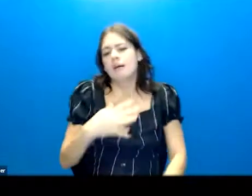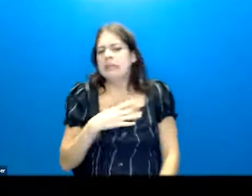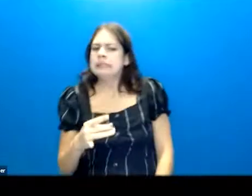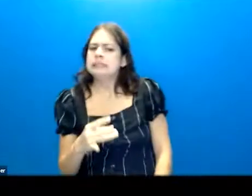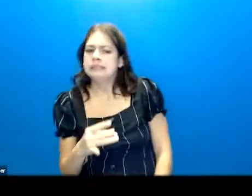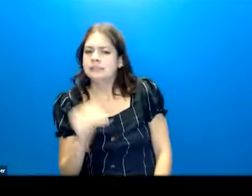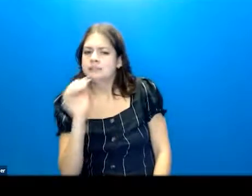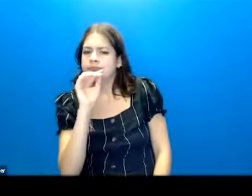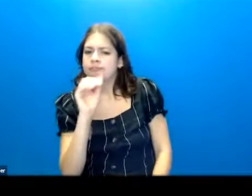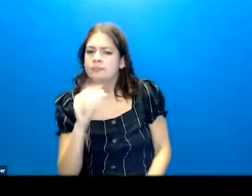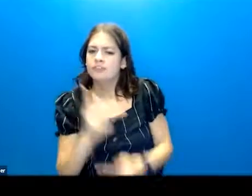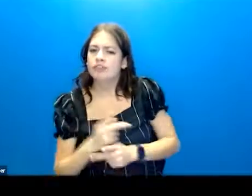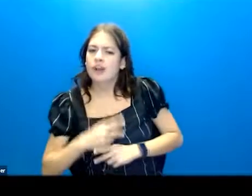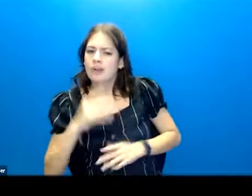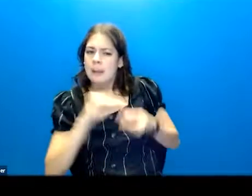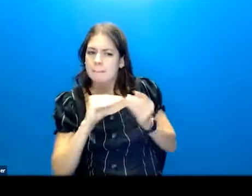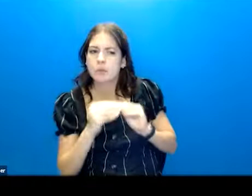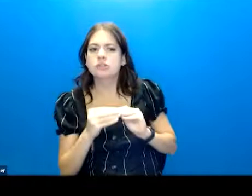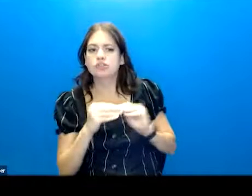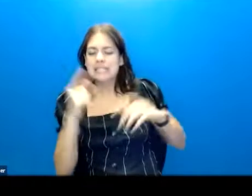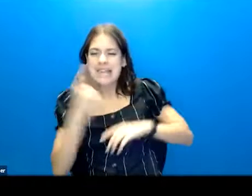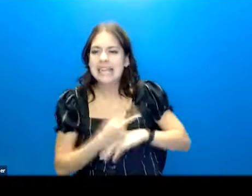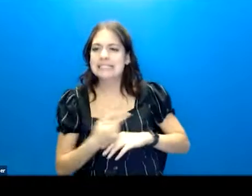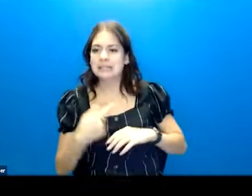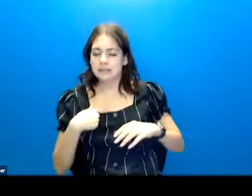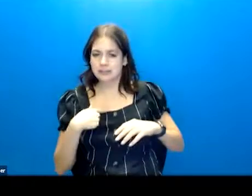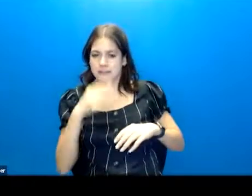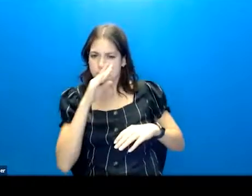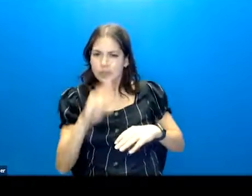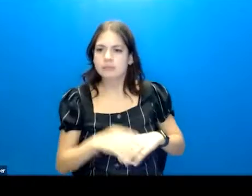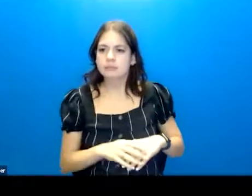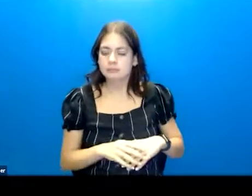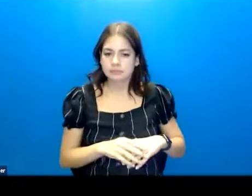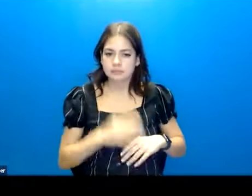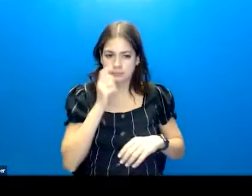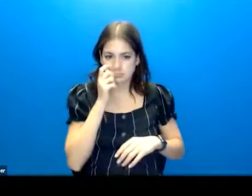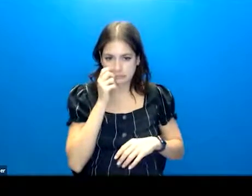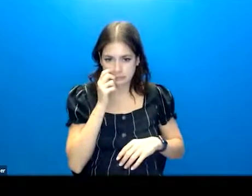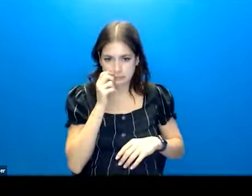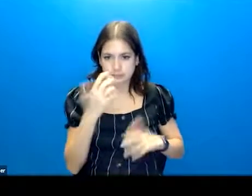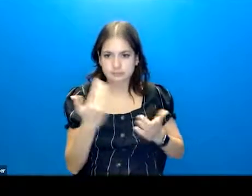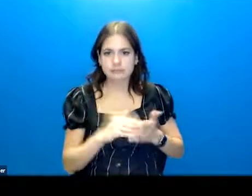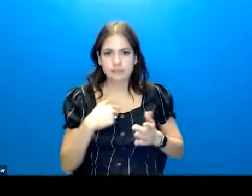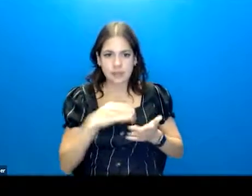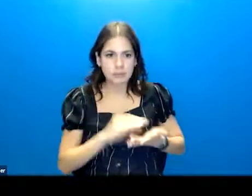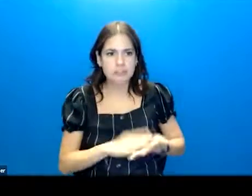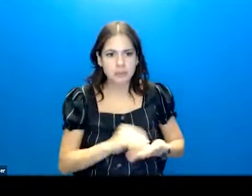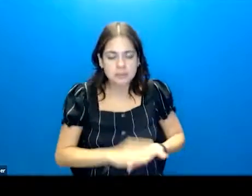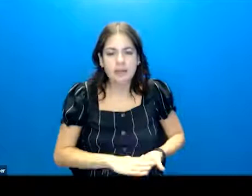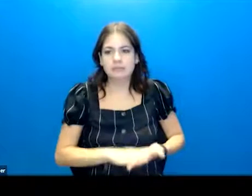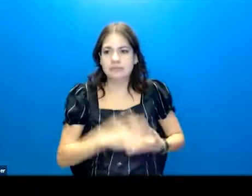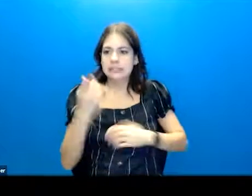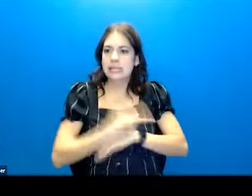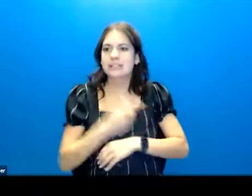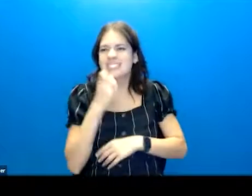use numbers to keep them straight or dates to keep them straight. Again, I put space on the page, but sometimes